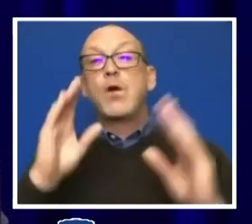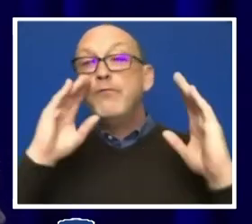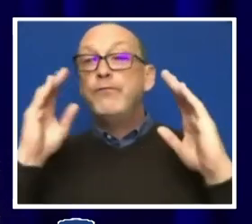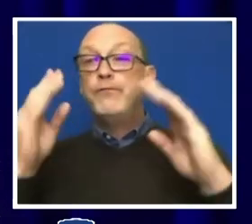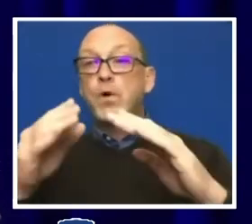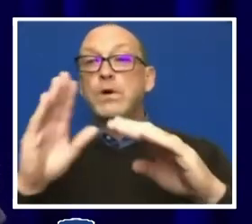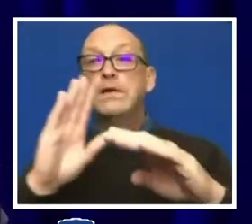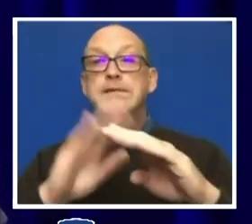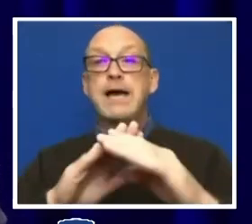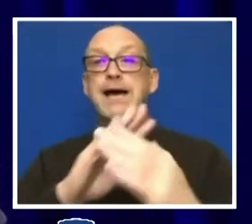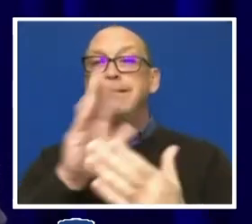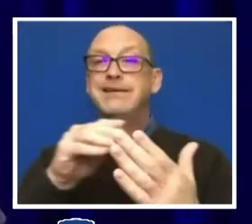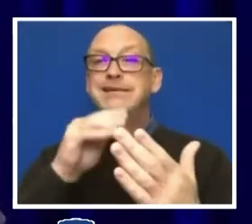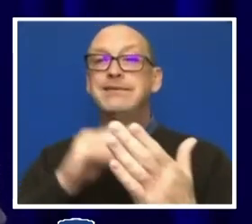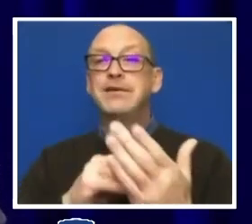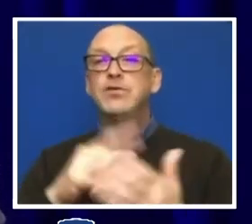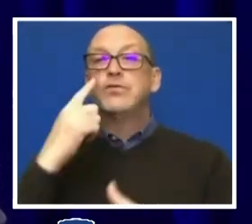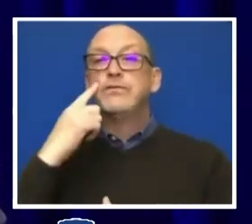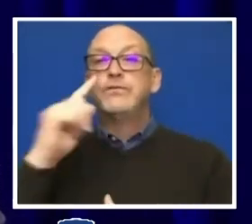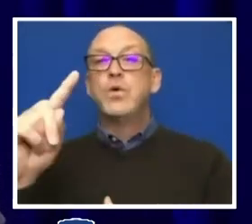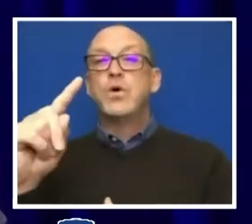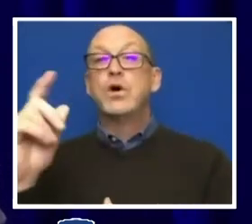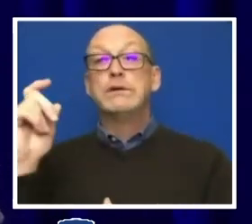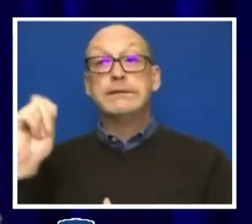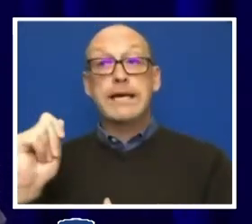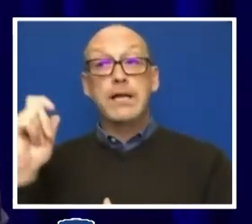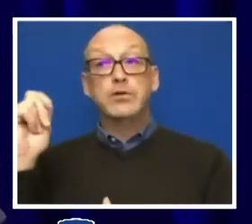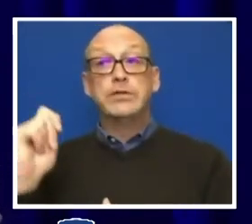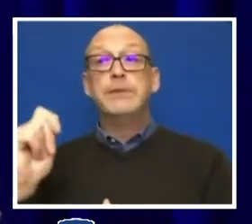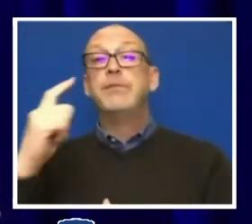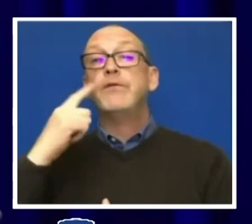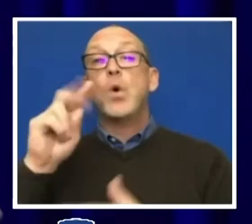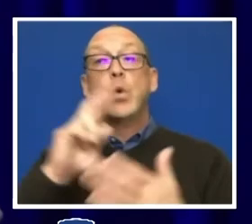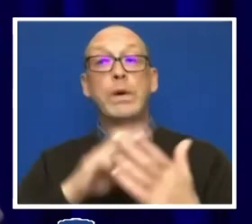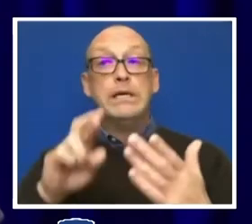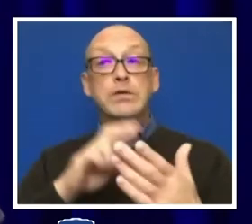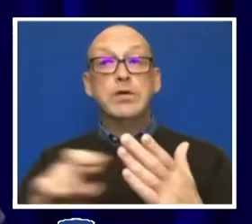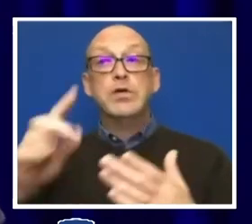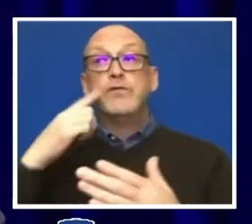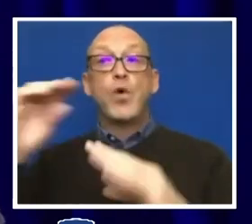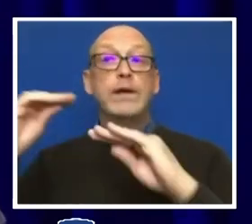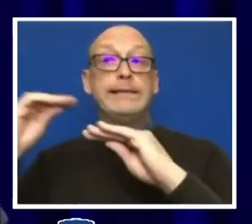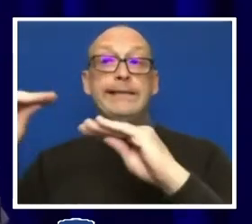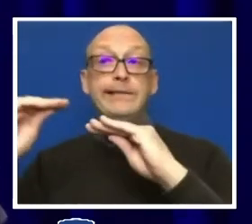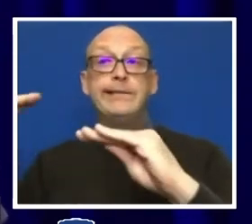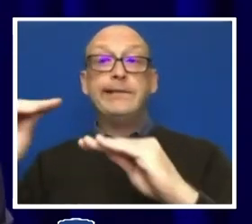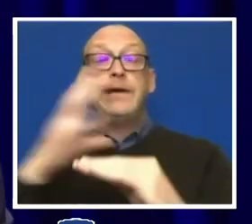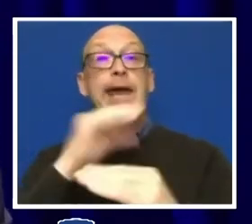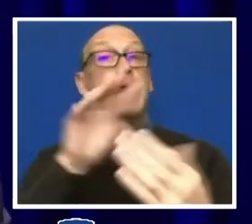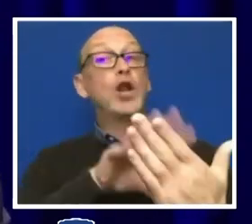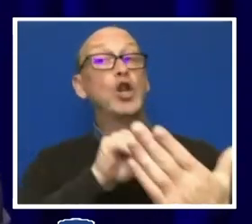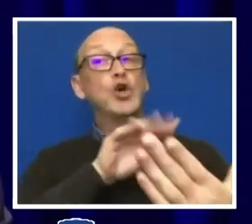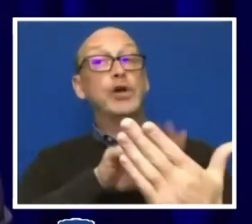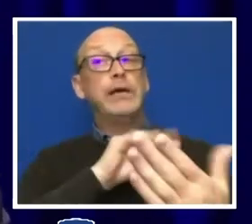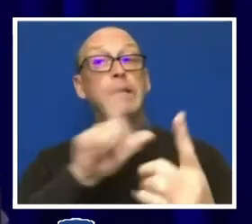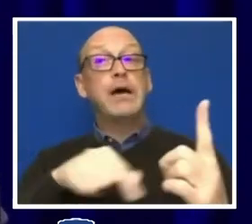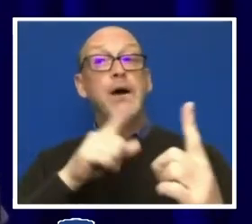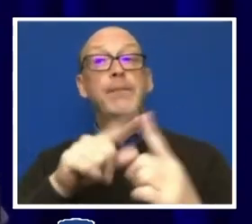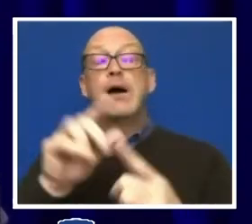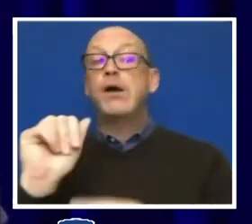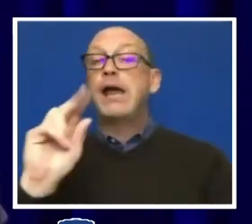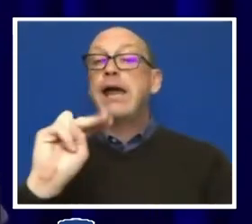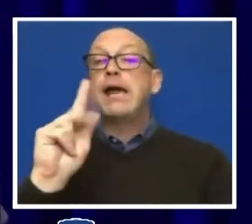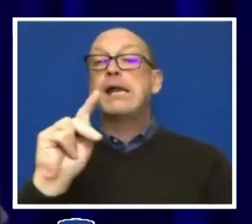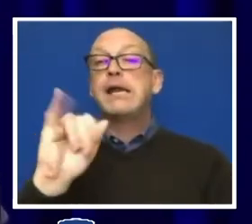center for scholarship, for research, for teaching and for learning about anti bias